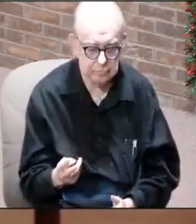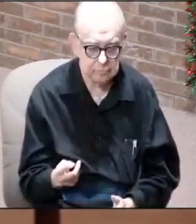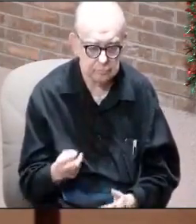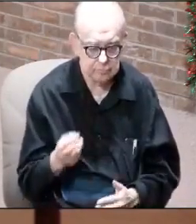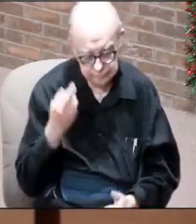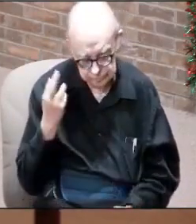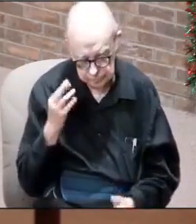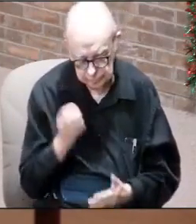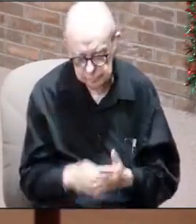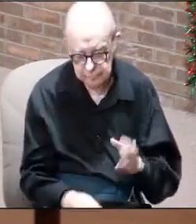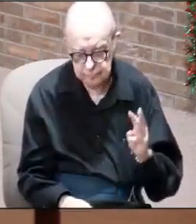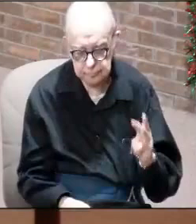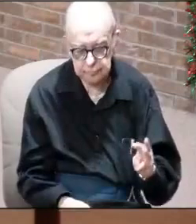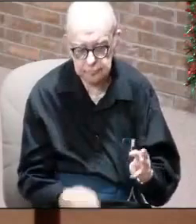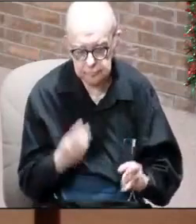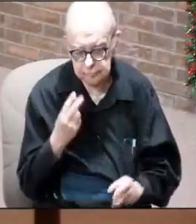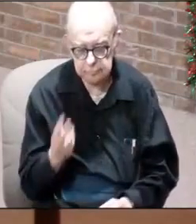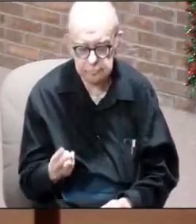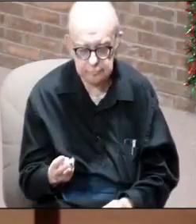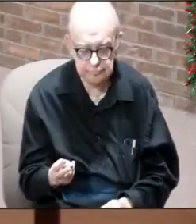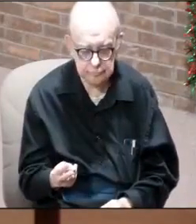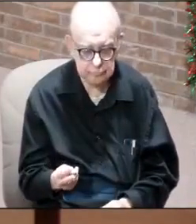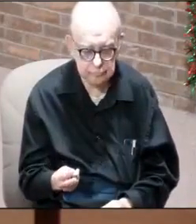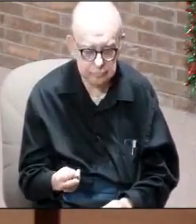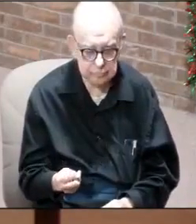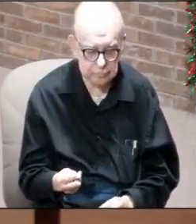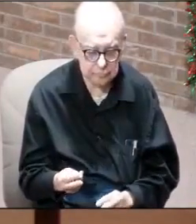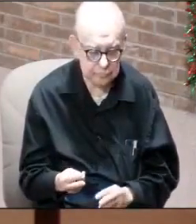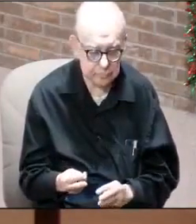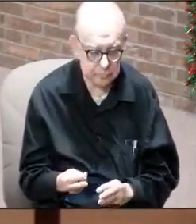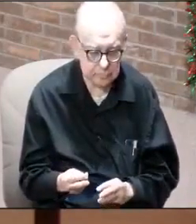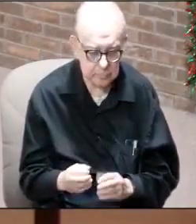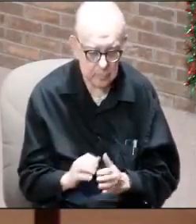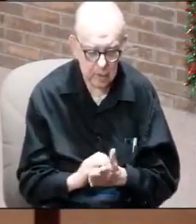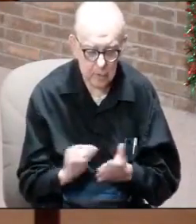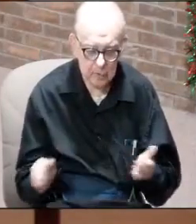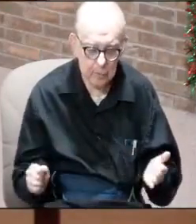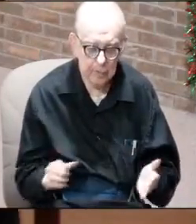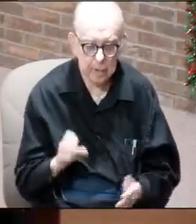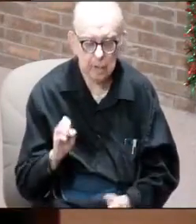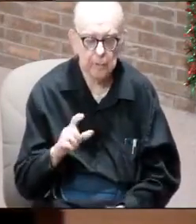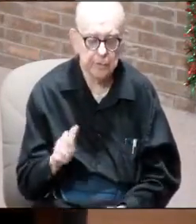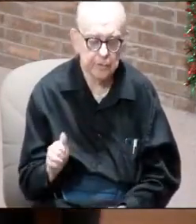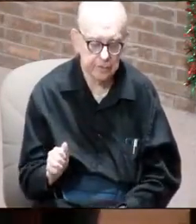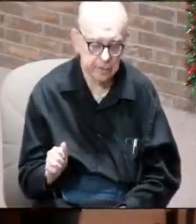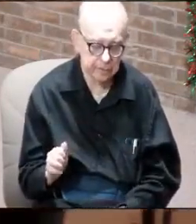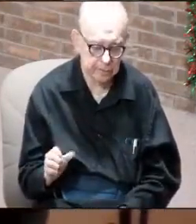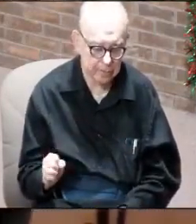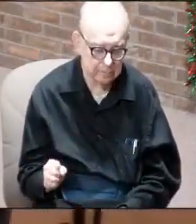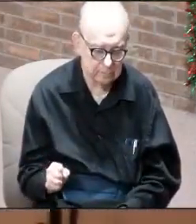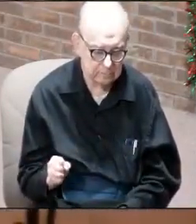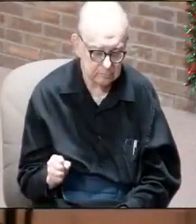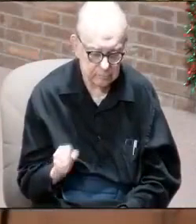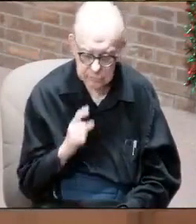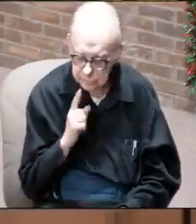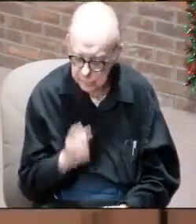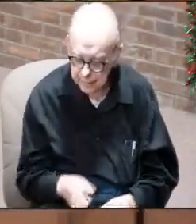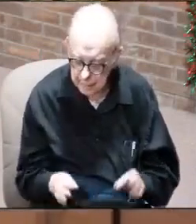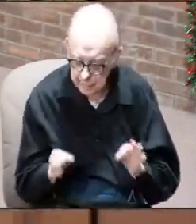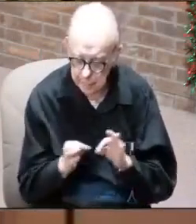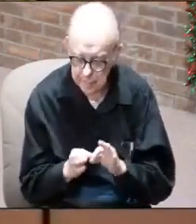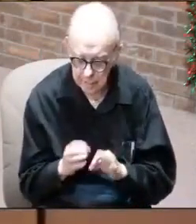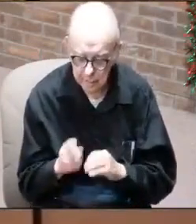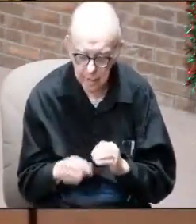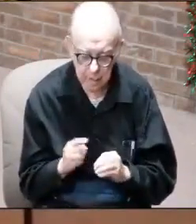Revelation chapter six is you'll see the unsealing of these things. Now there's something very important